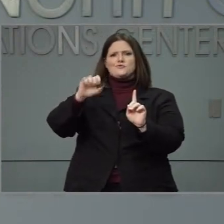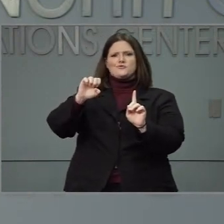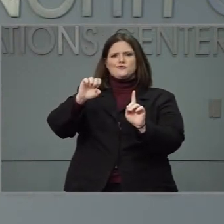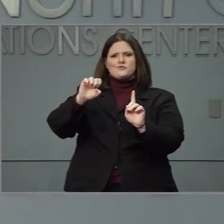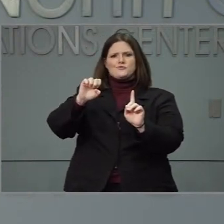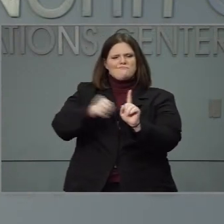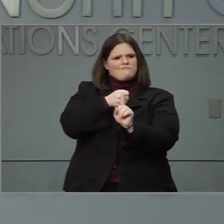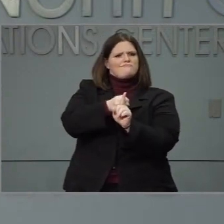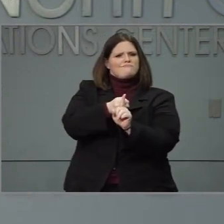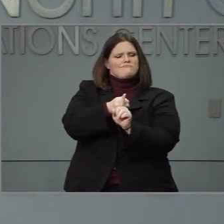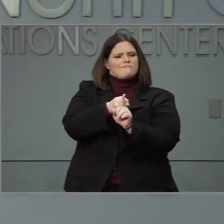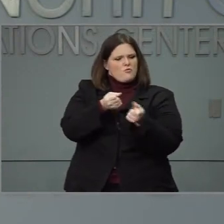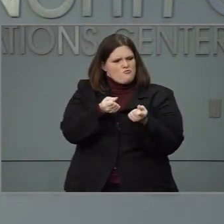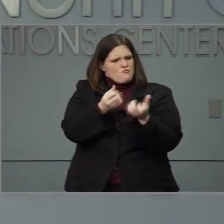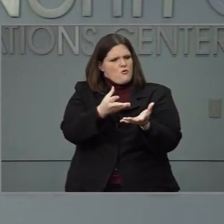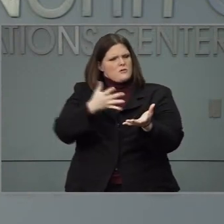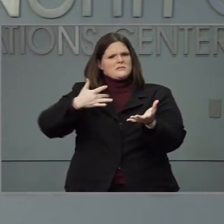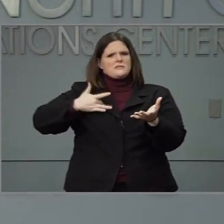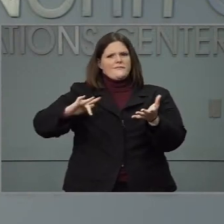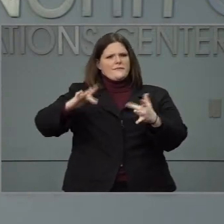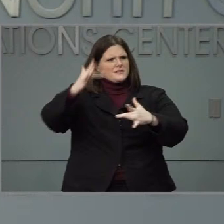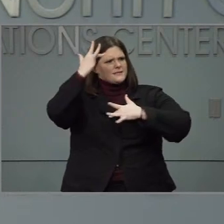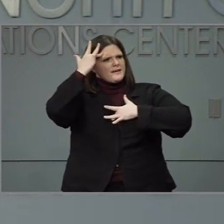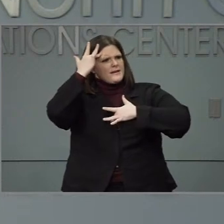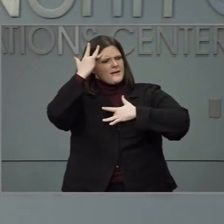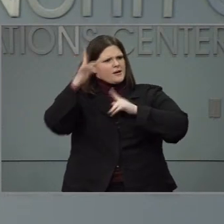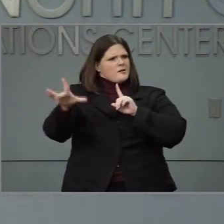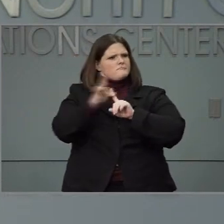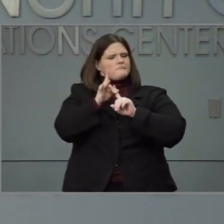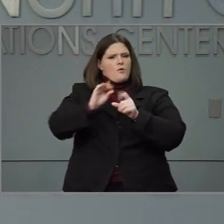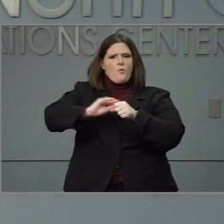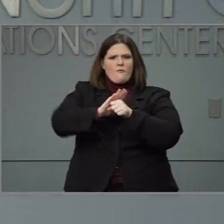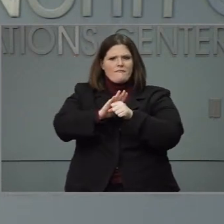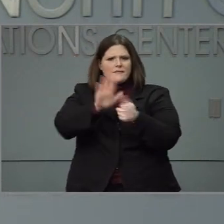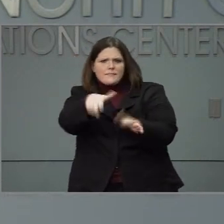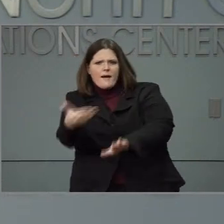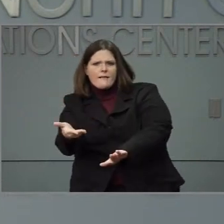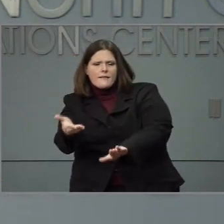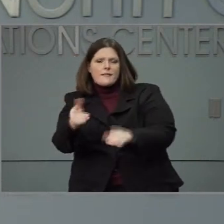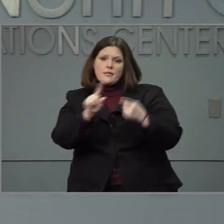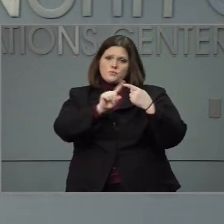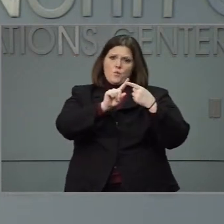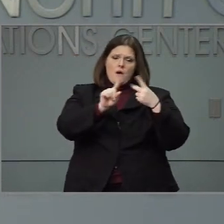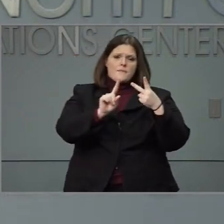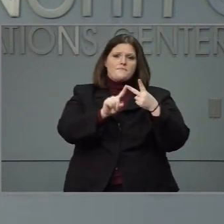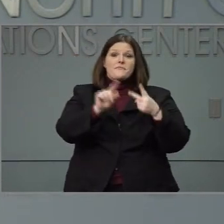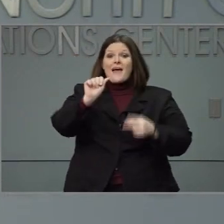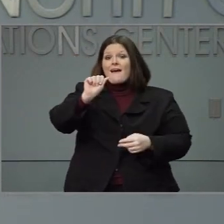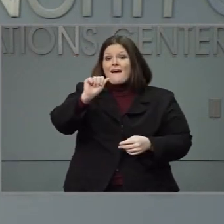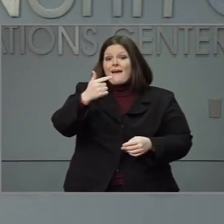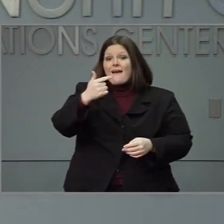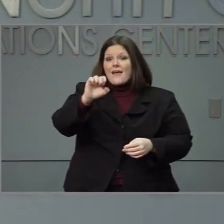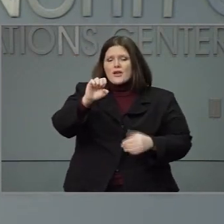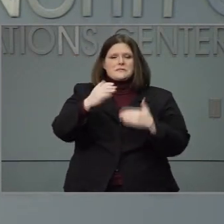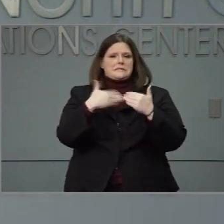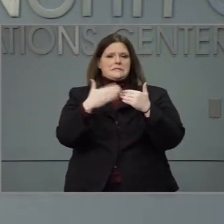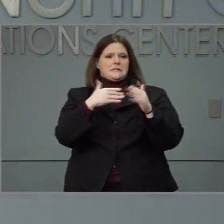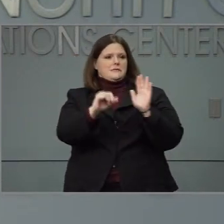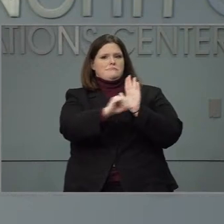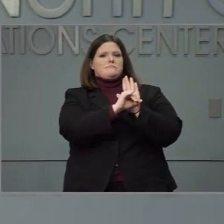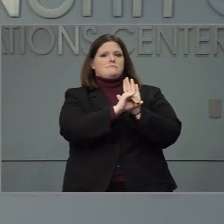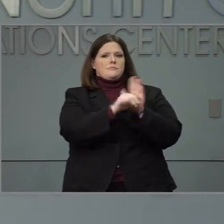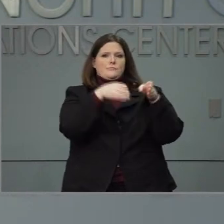whether people would get really sick and die. Age is also a much easier thing to be able to tell about